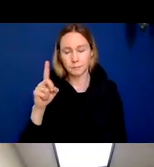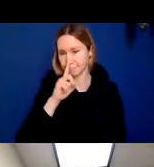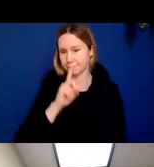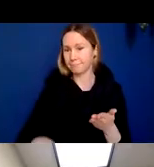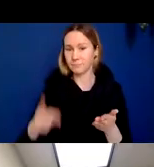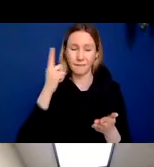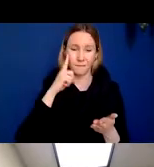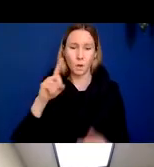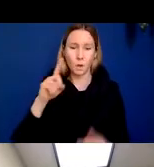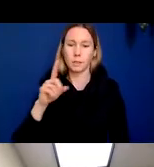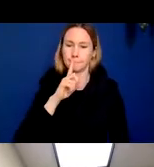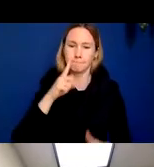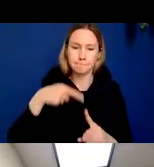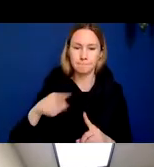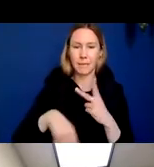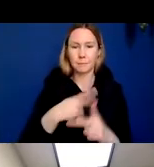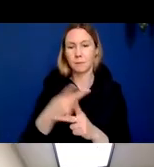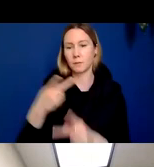of amyloid and tau proteins in the brain.